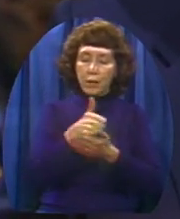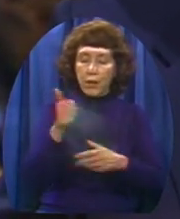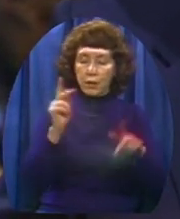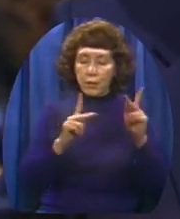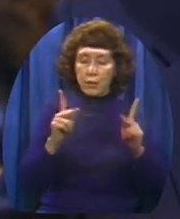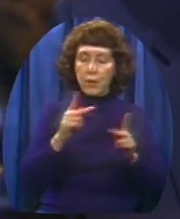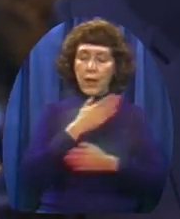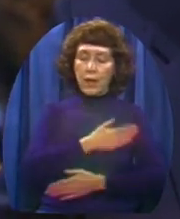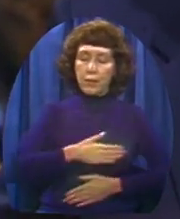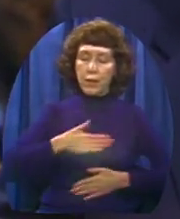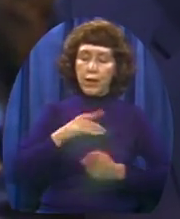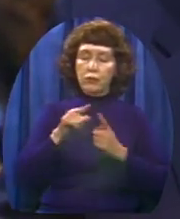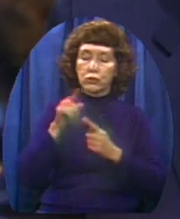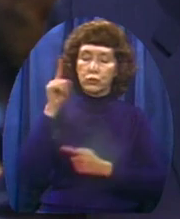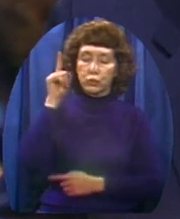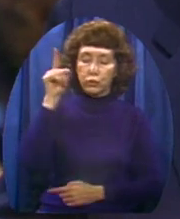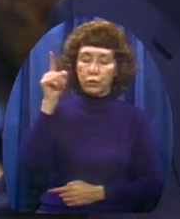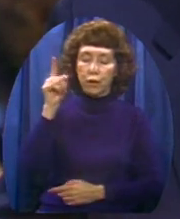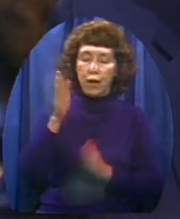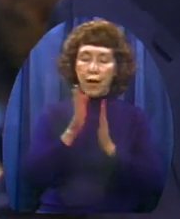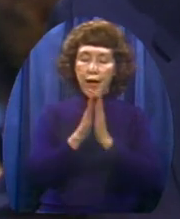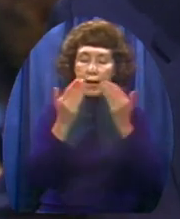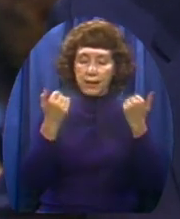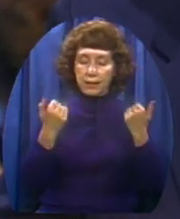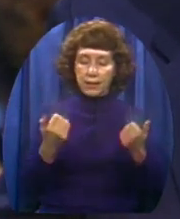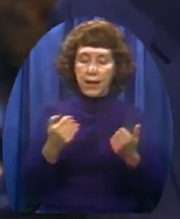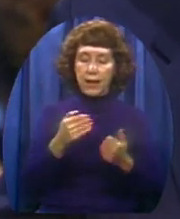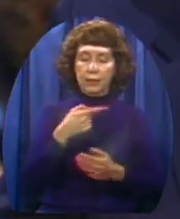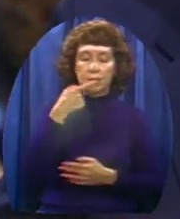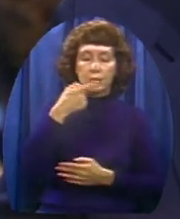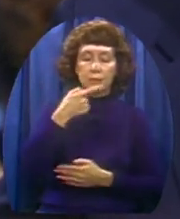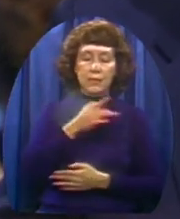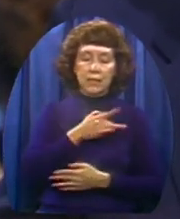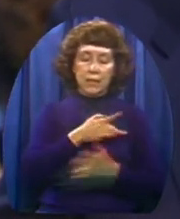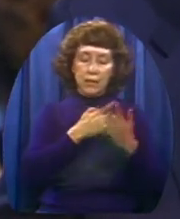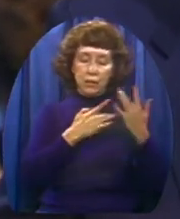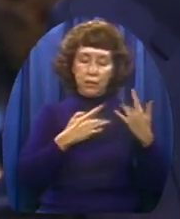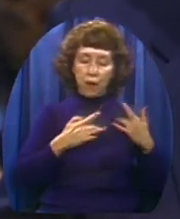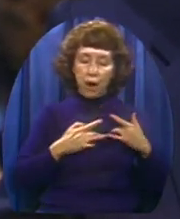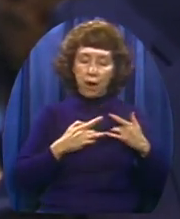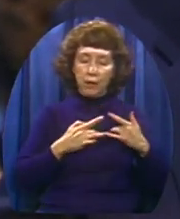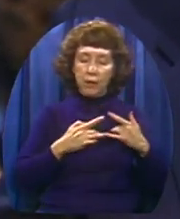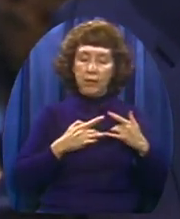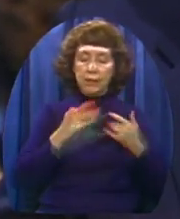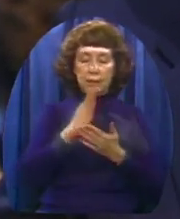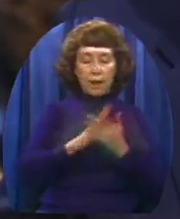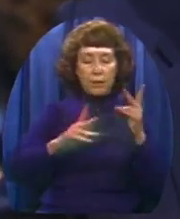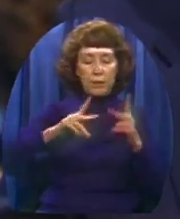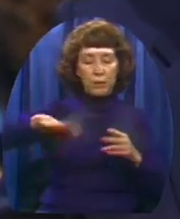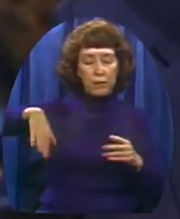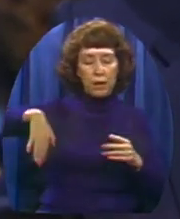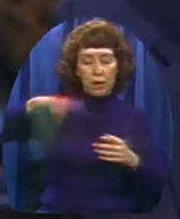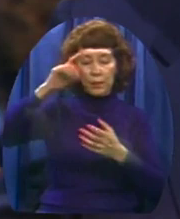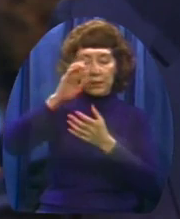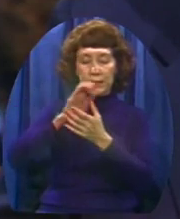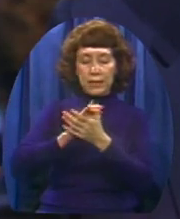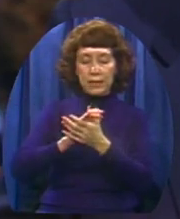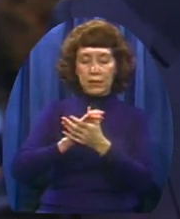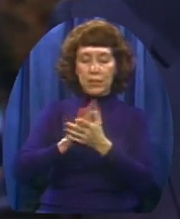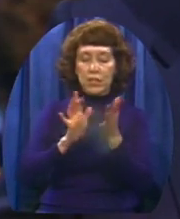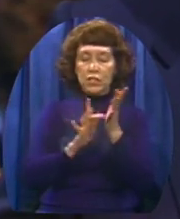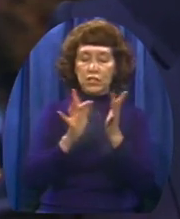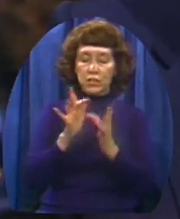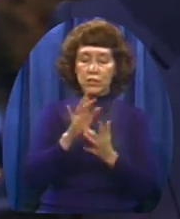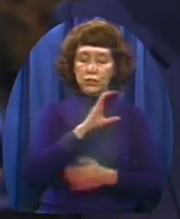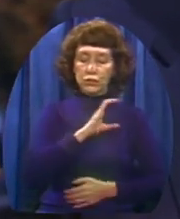to thee We ask you now to speak to every heart For those who have never believed The gospel of the Lord Jesus